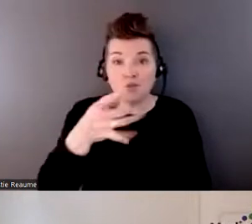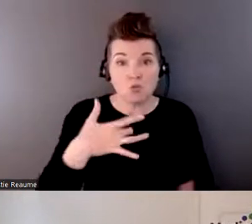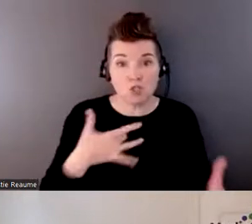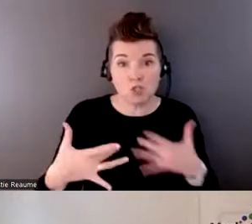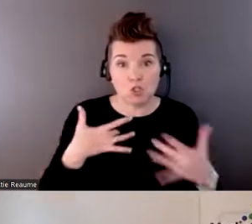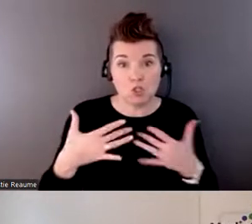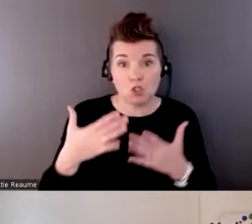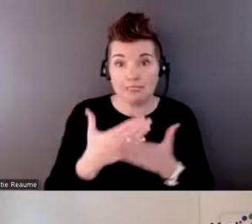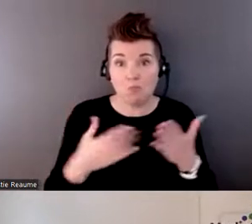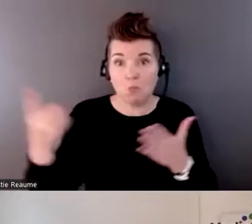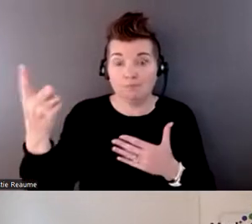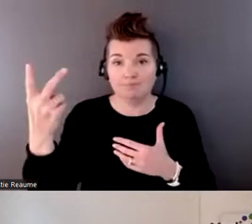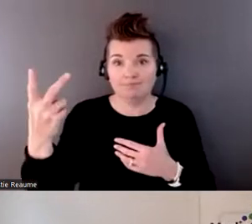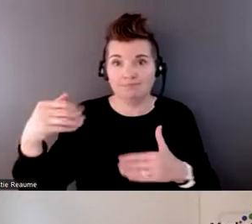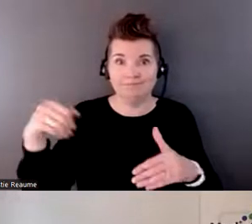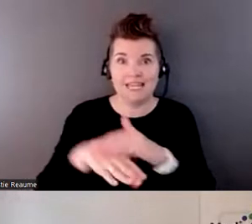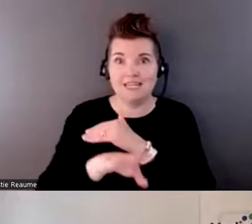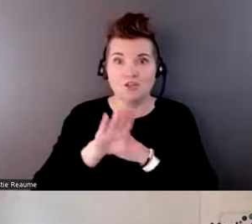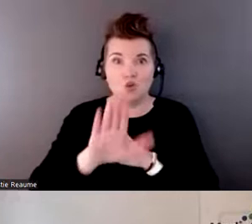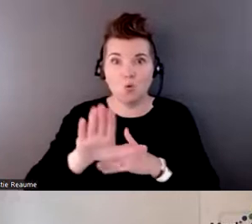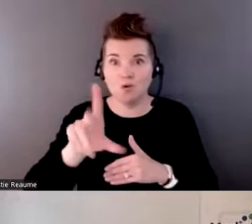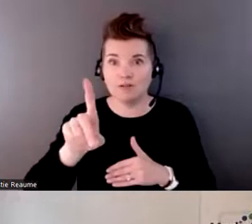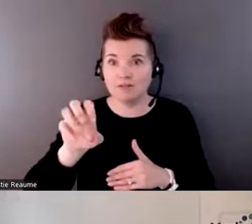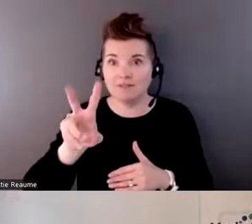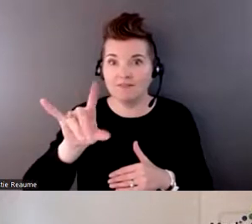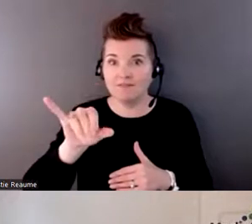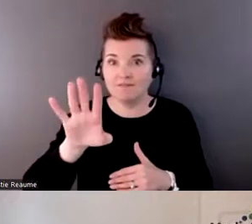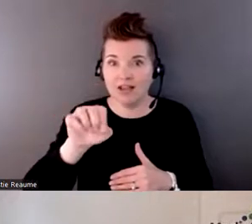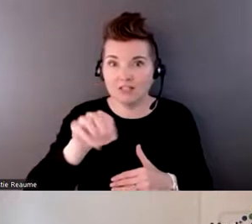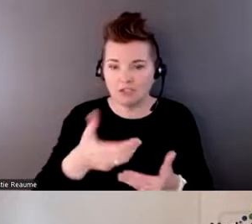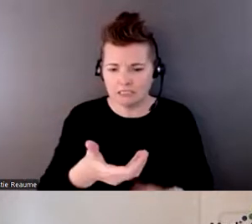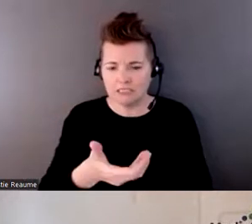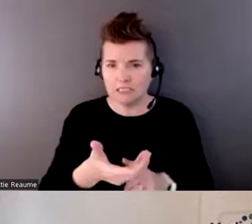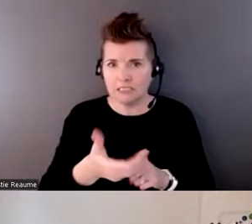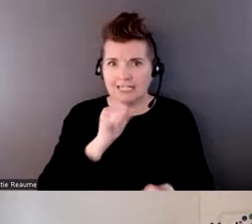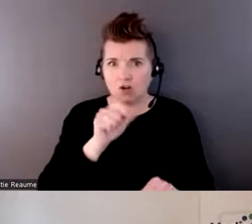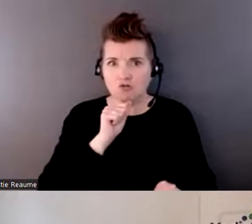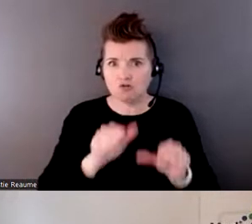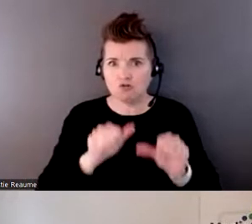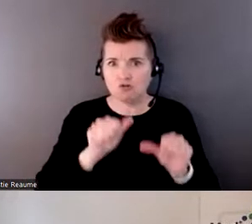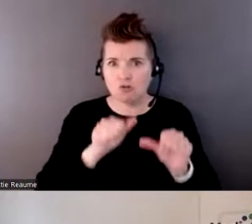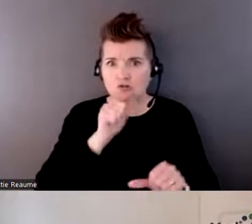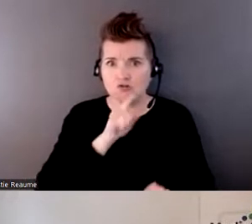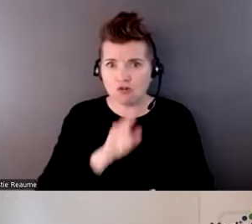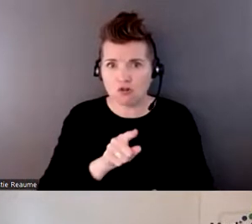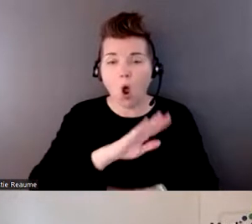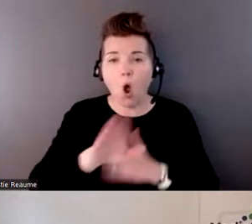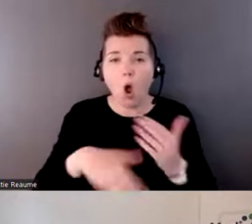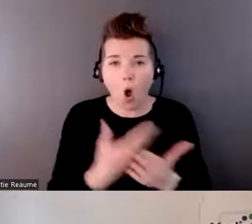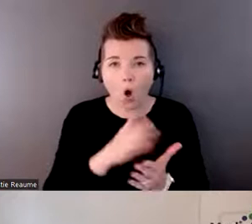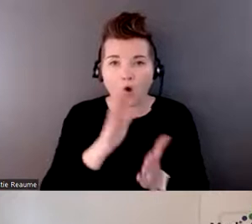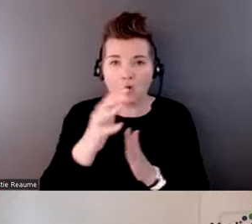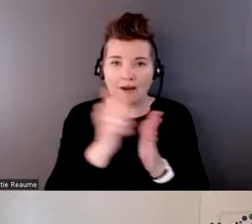to your device, for example, um, I would say the first thing to do is log out of all of your accounts. Um,